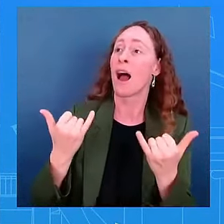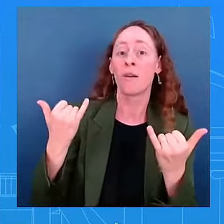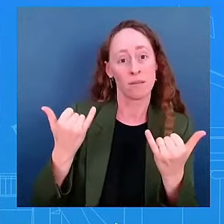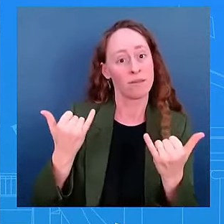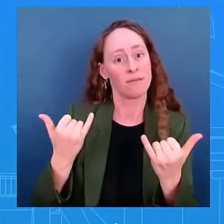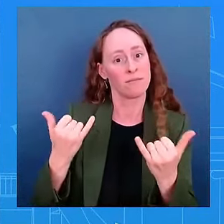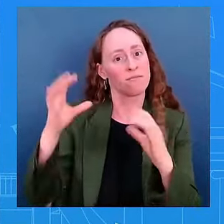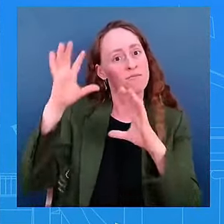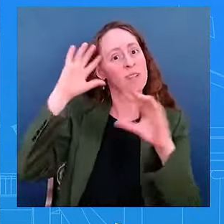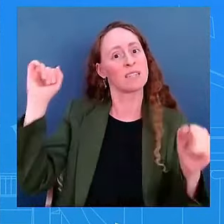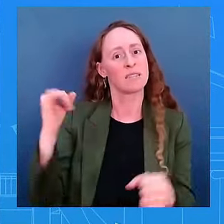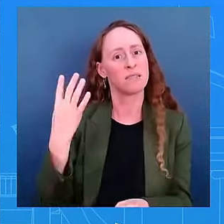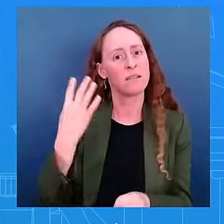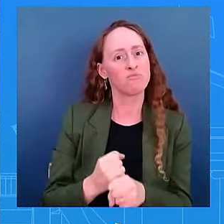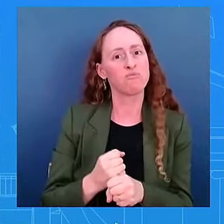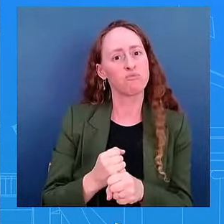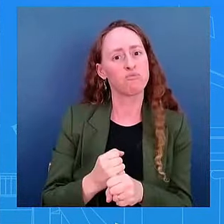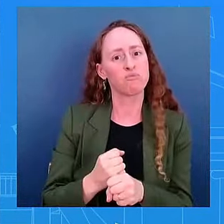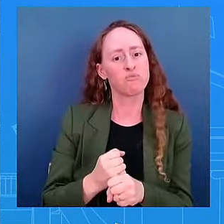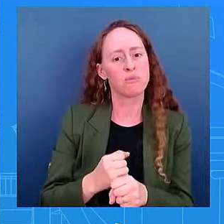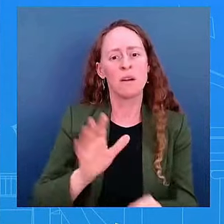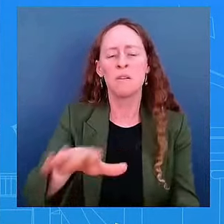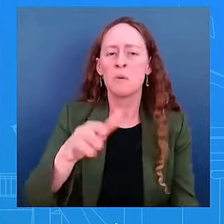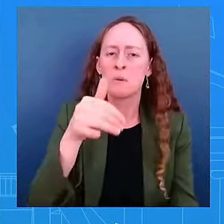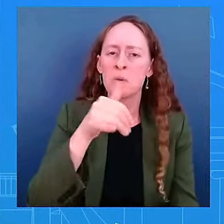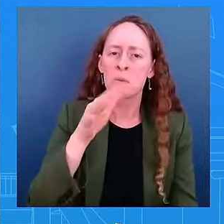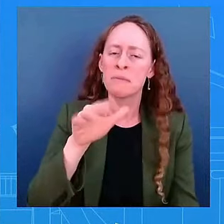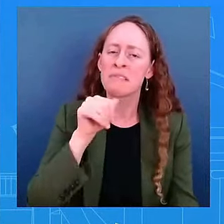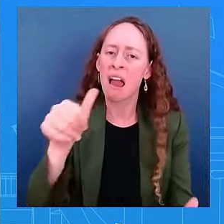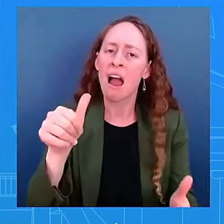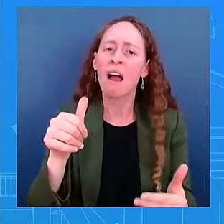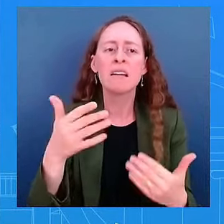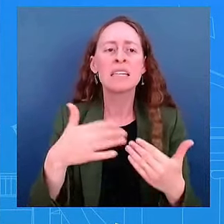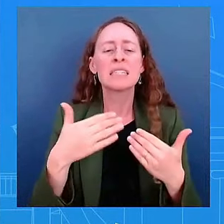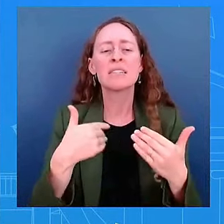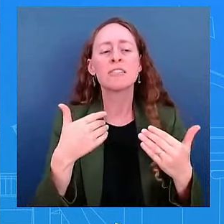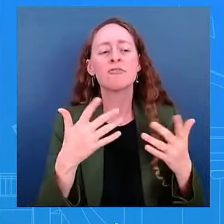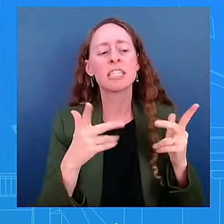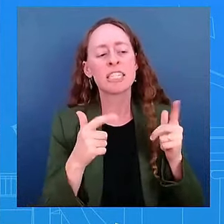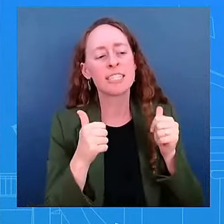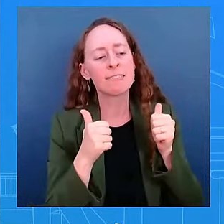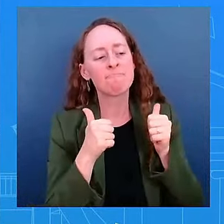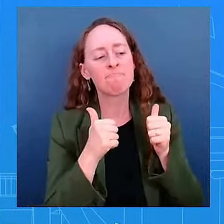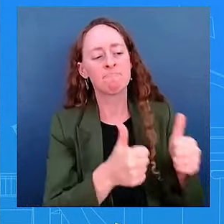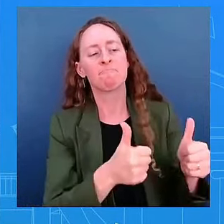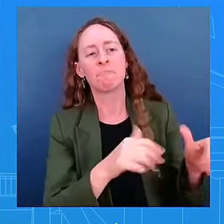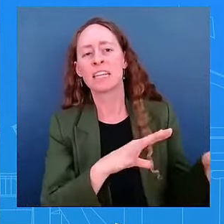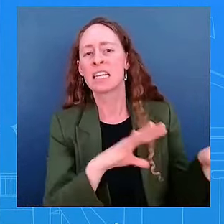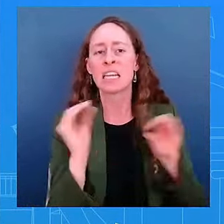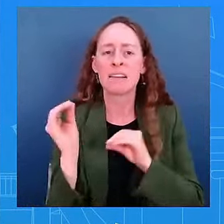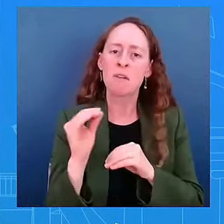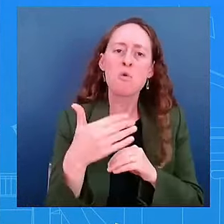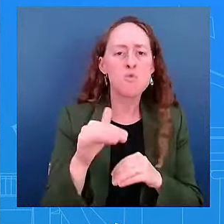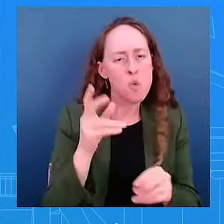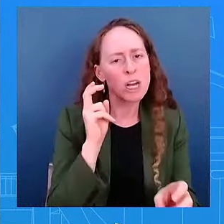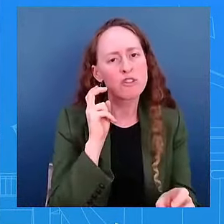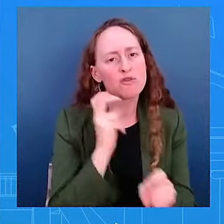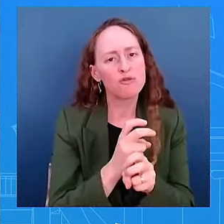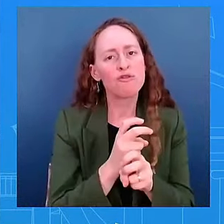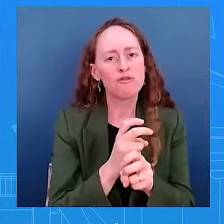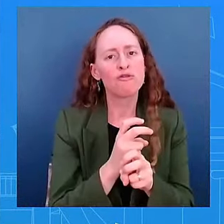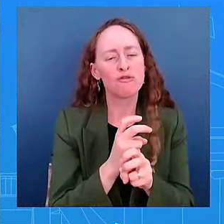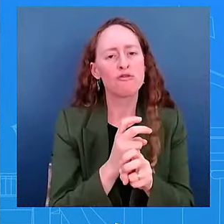are not easy decisions to make. They're just not. And so the fact that he was able to make that decision in a selfless way,